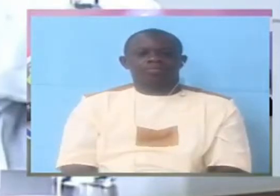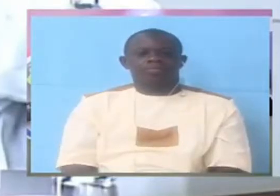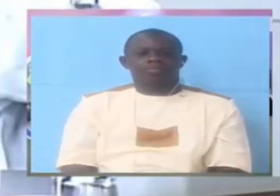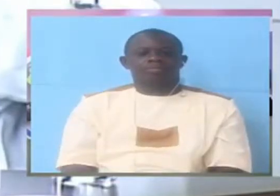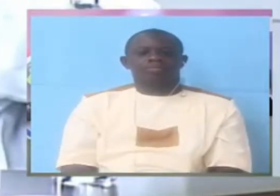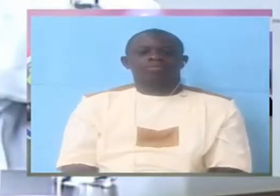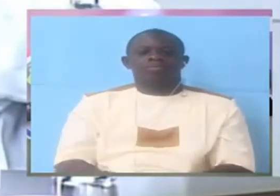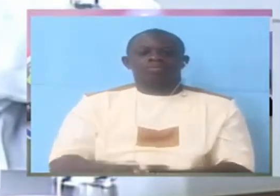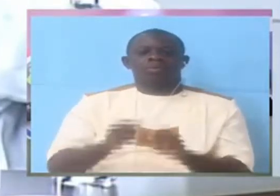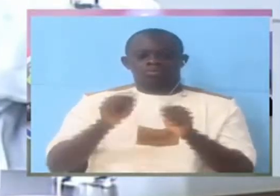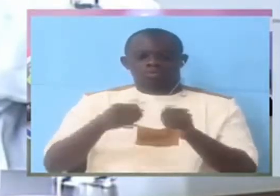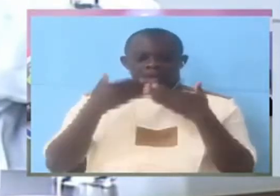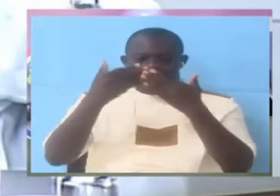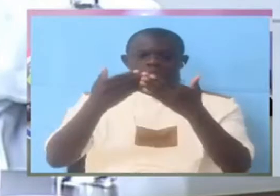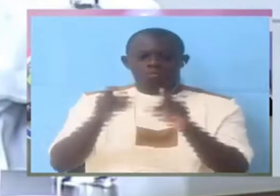it?